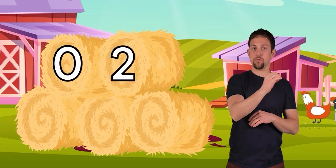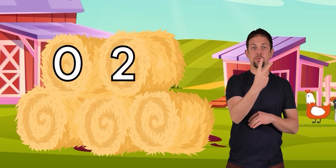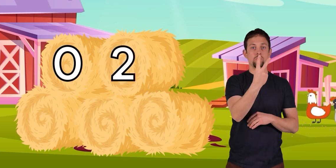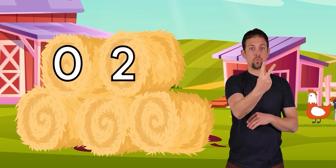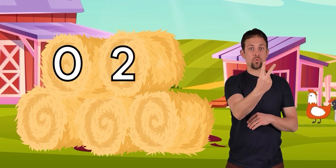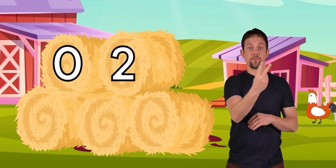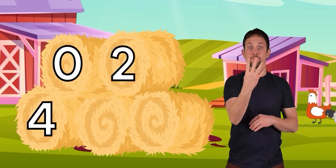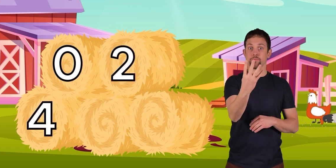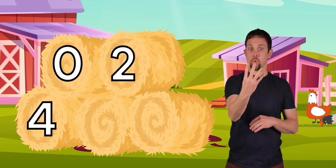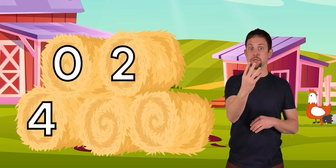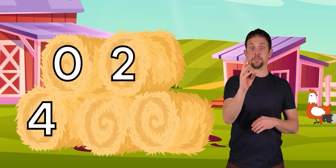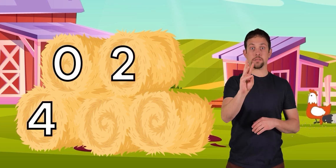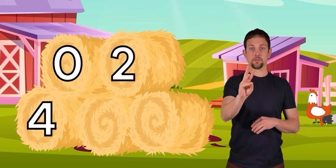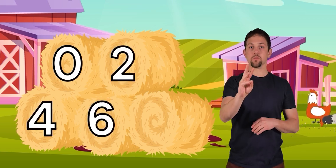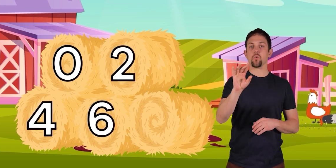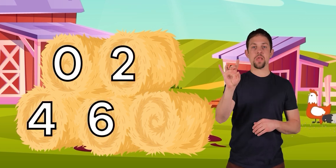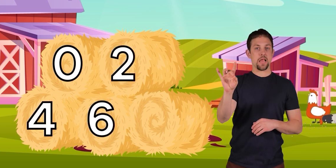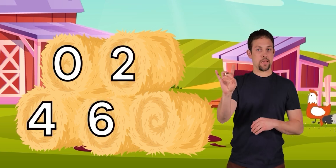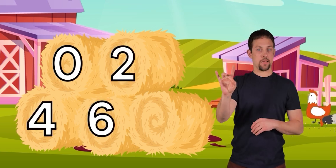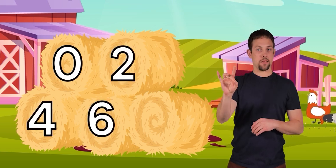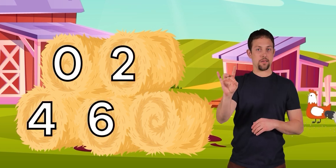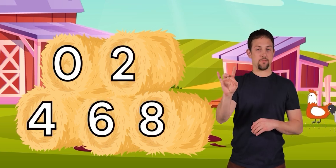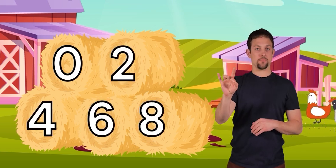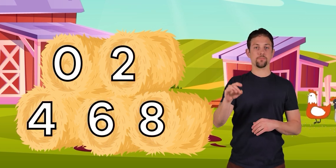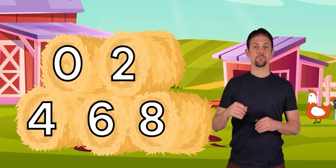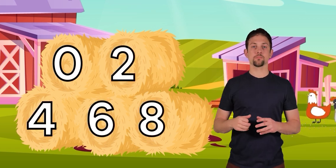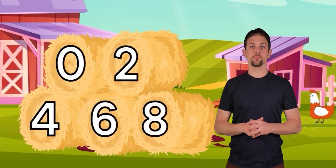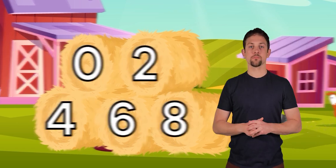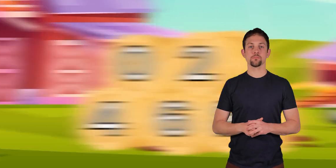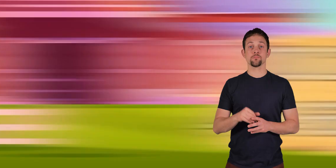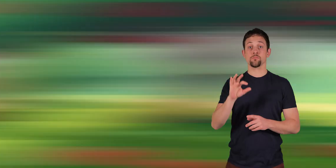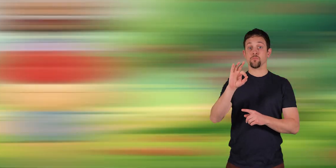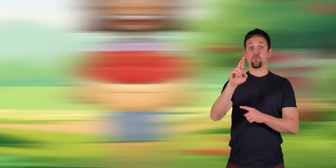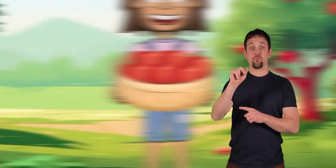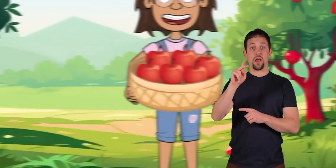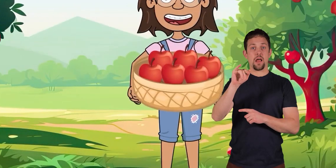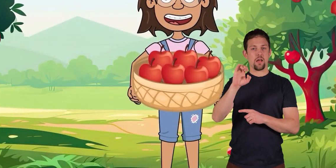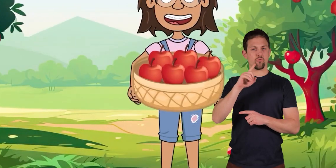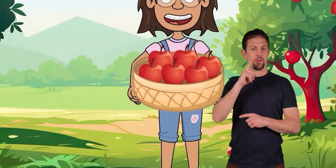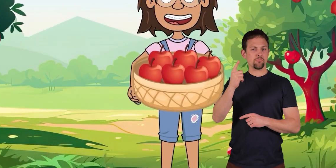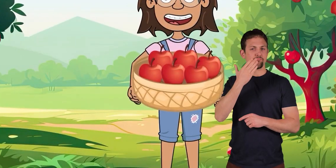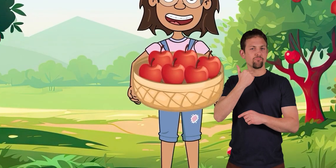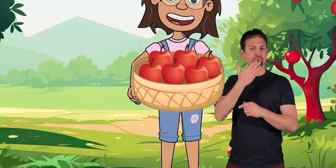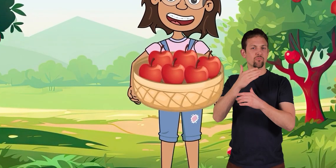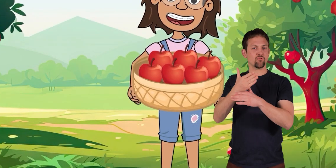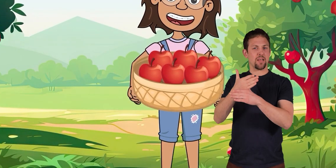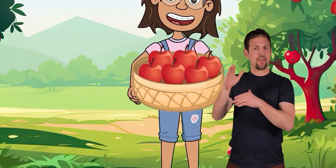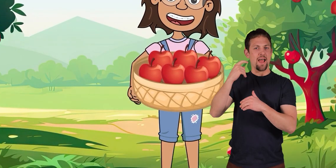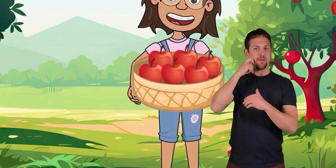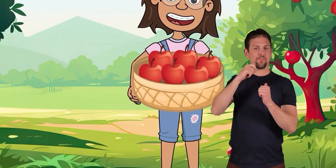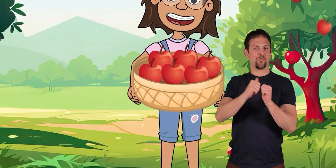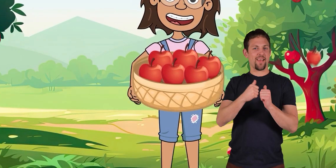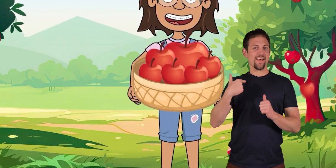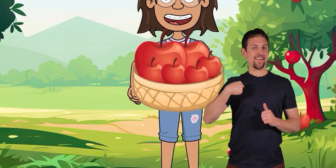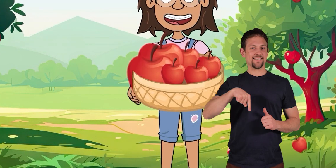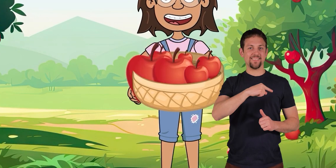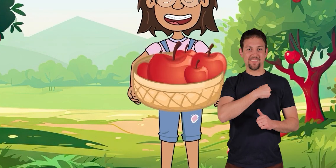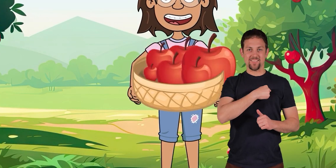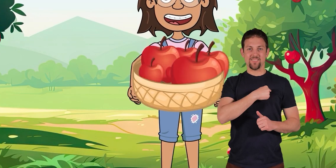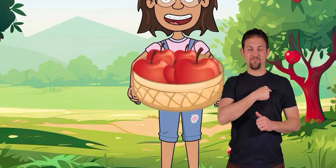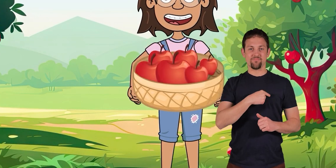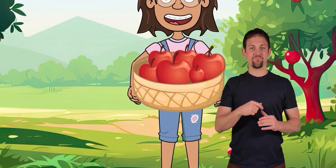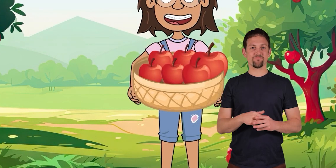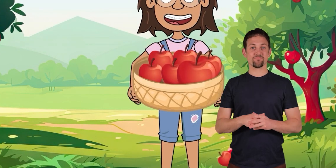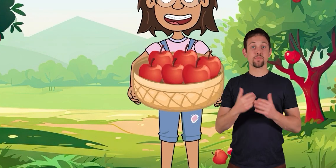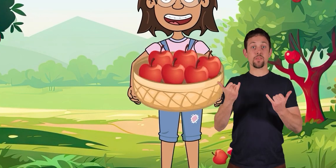2, 4, 6, or 8. Frankie was so nice to share her apples